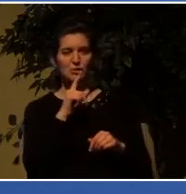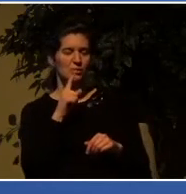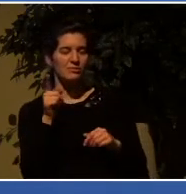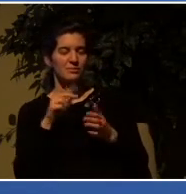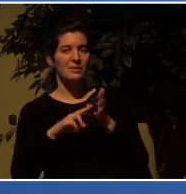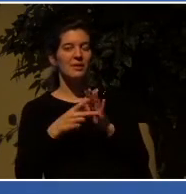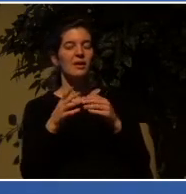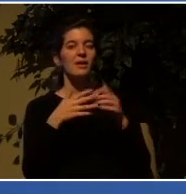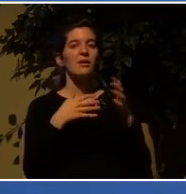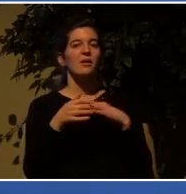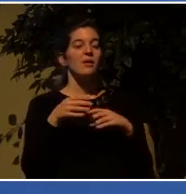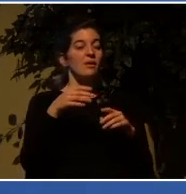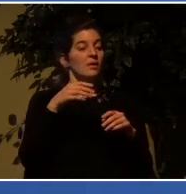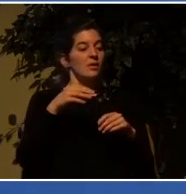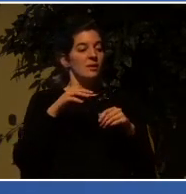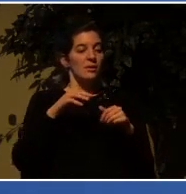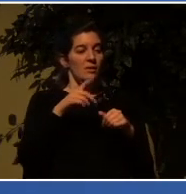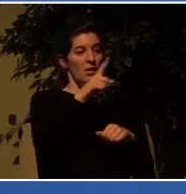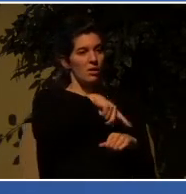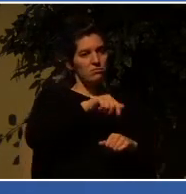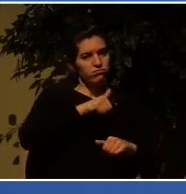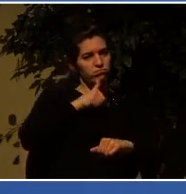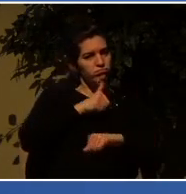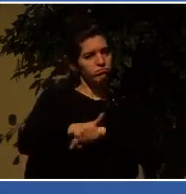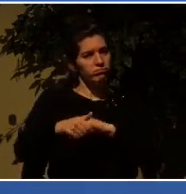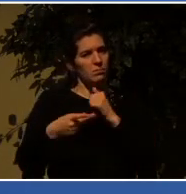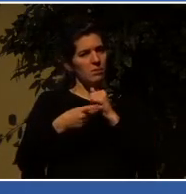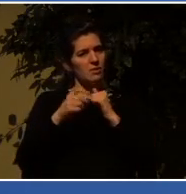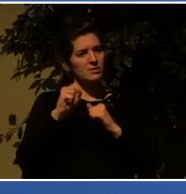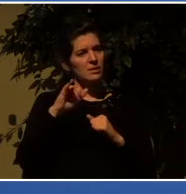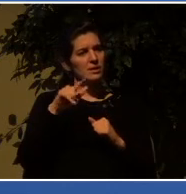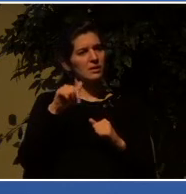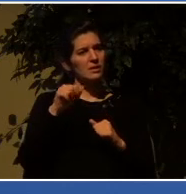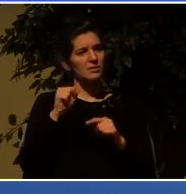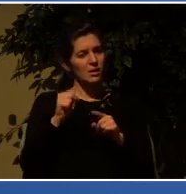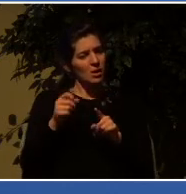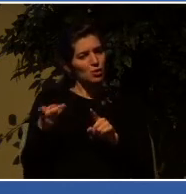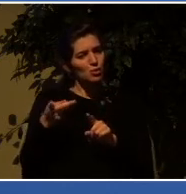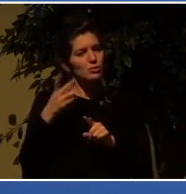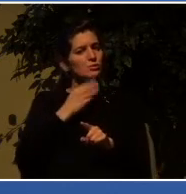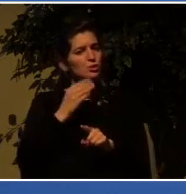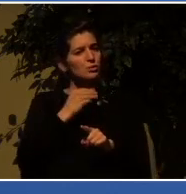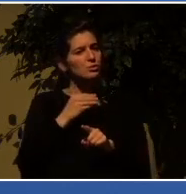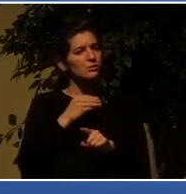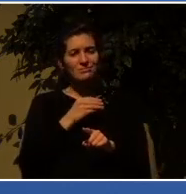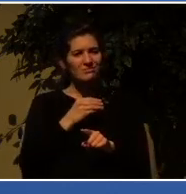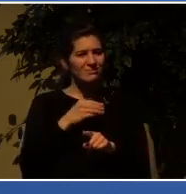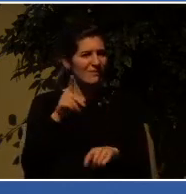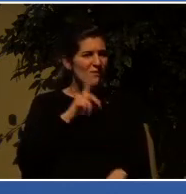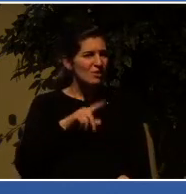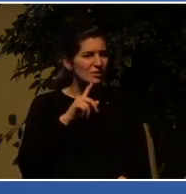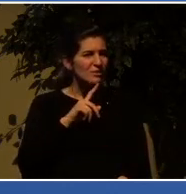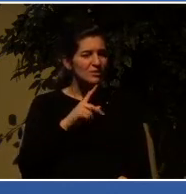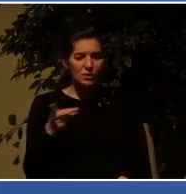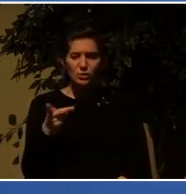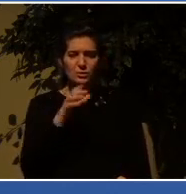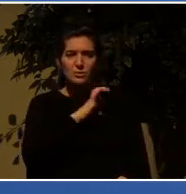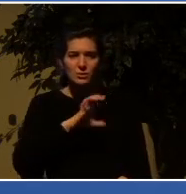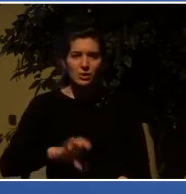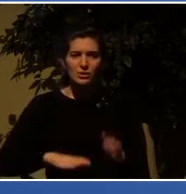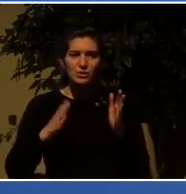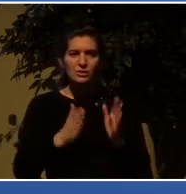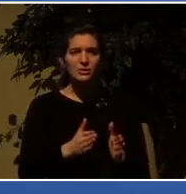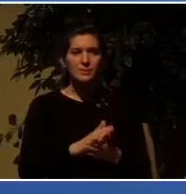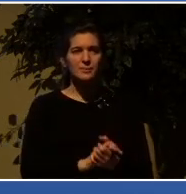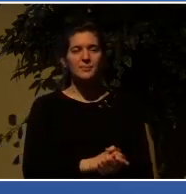that these men are Jews. Well, no, they are Christians. Now, understand that in